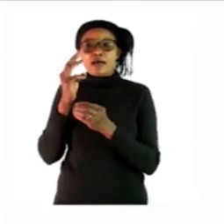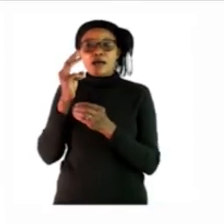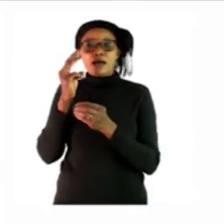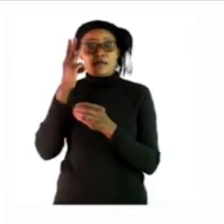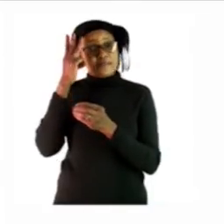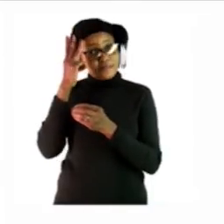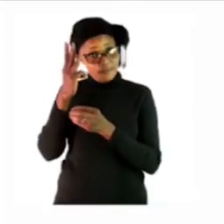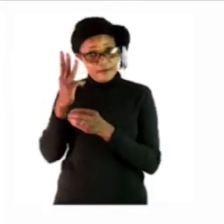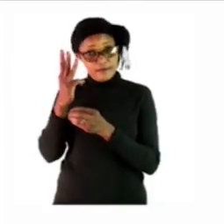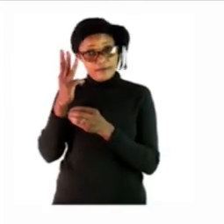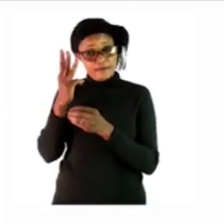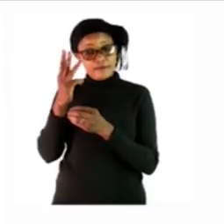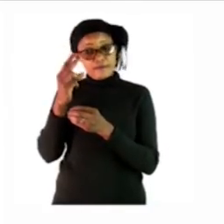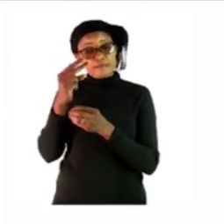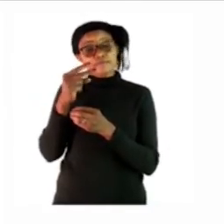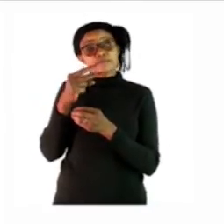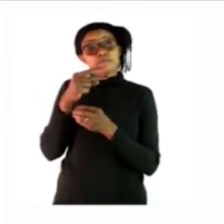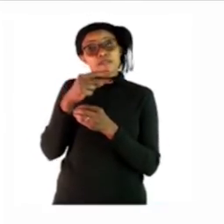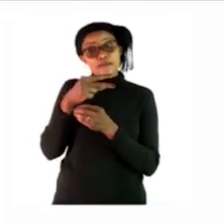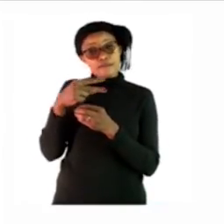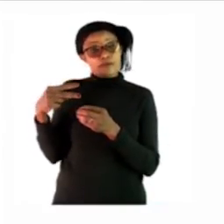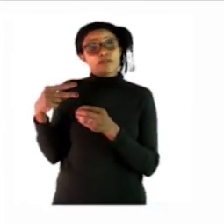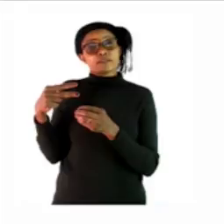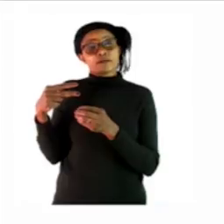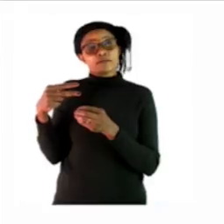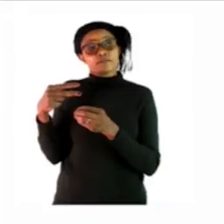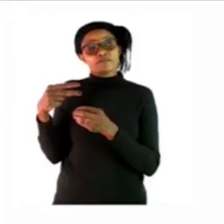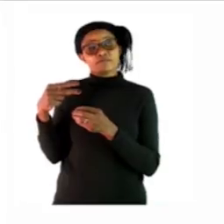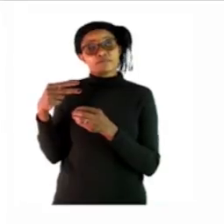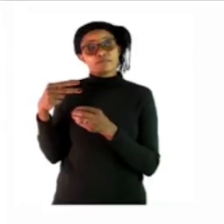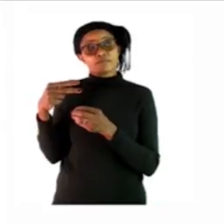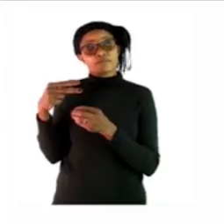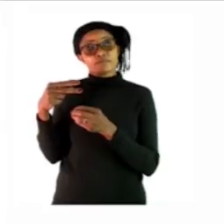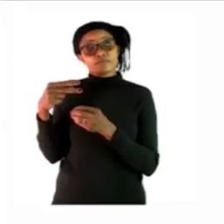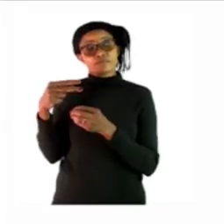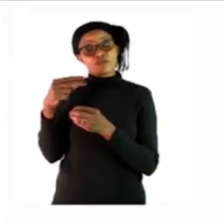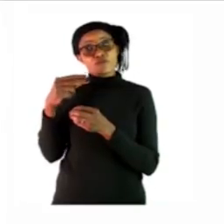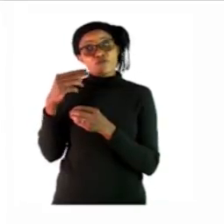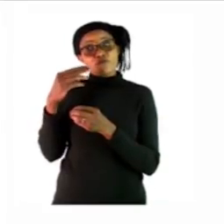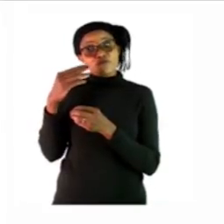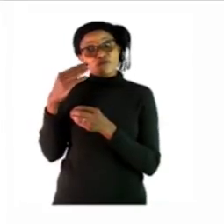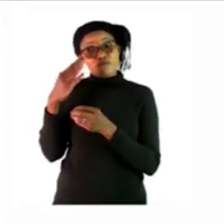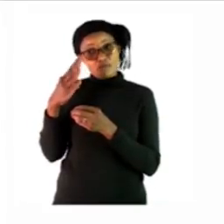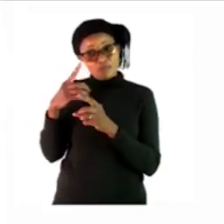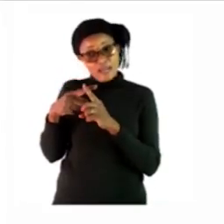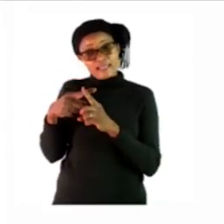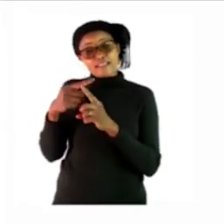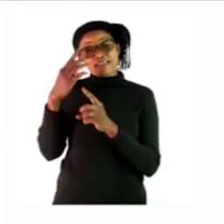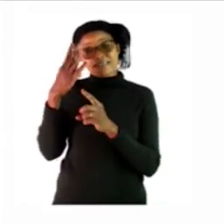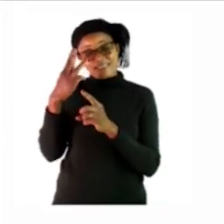three then you get the equal sign so four plus